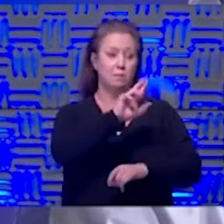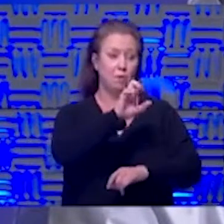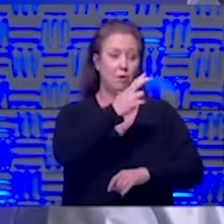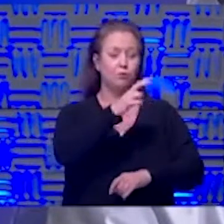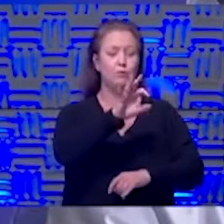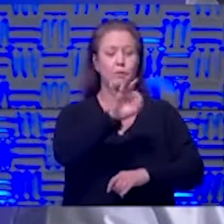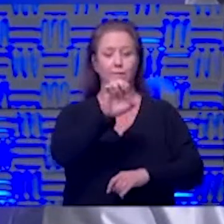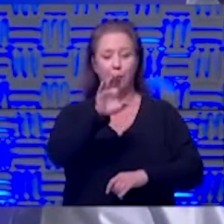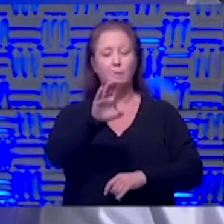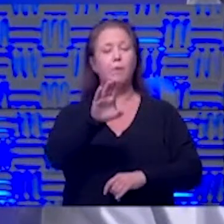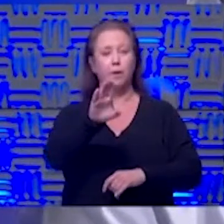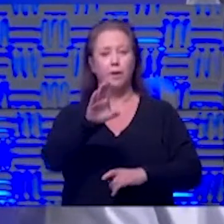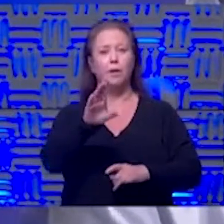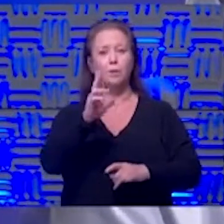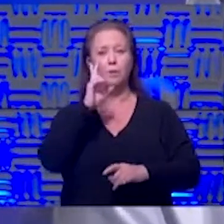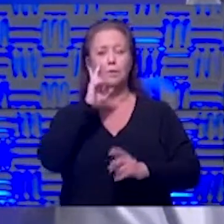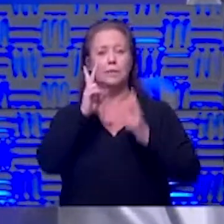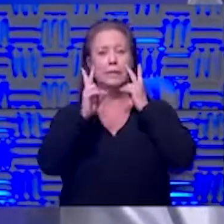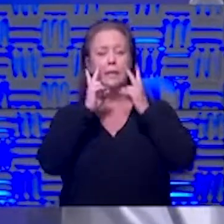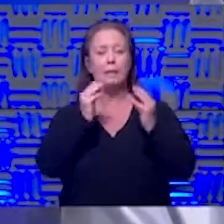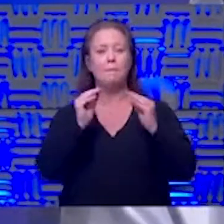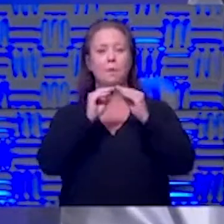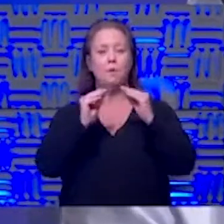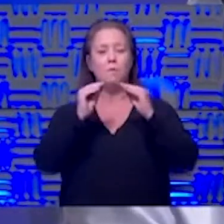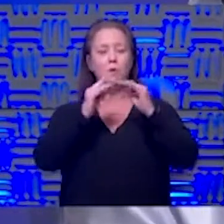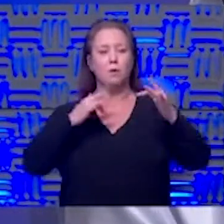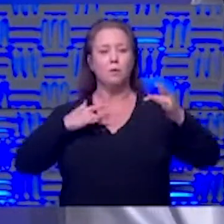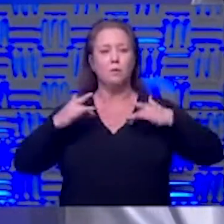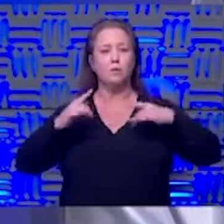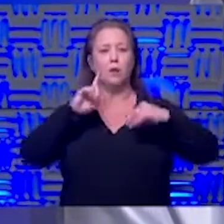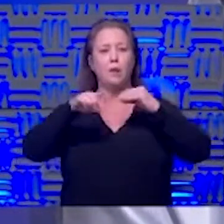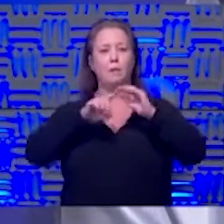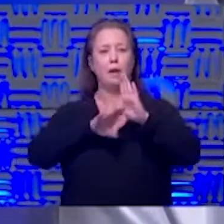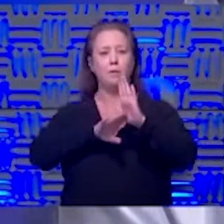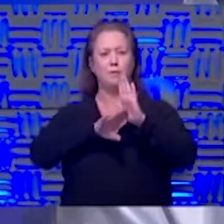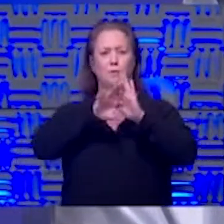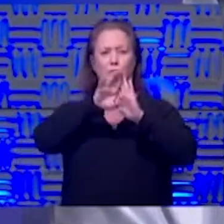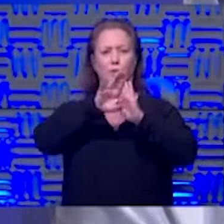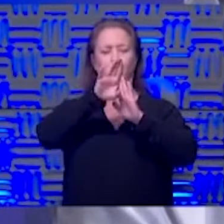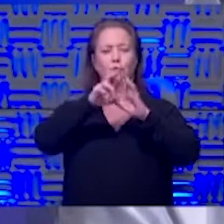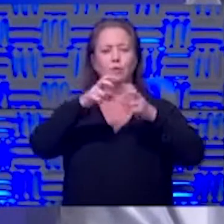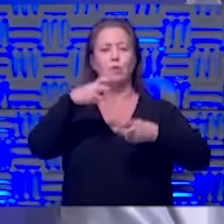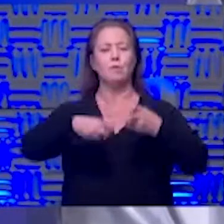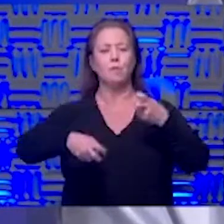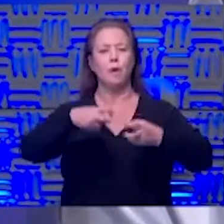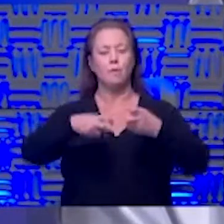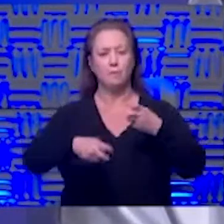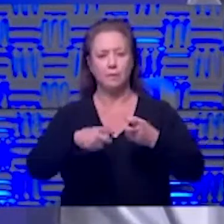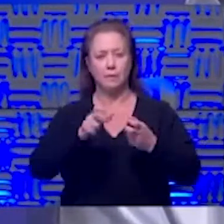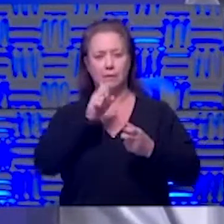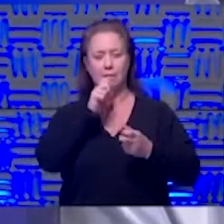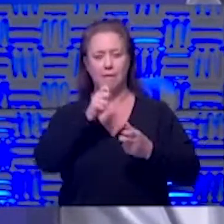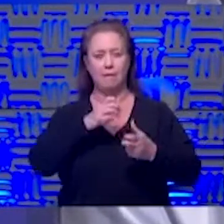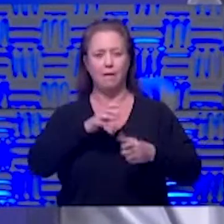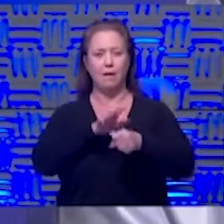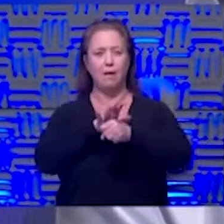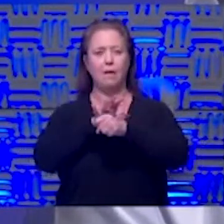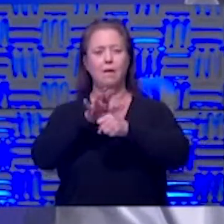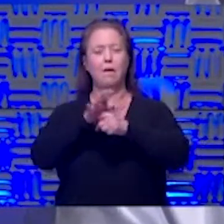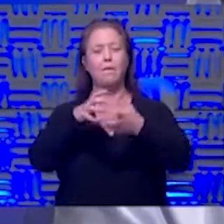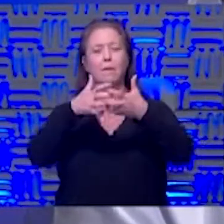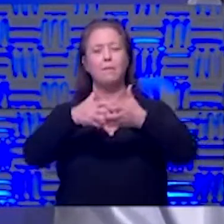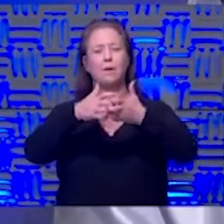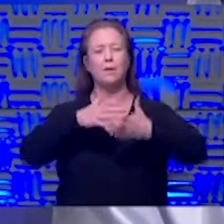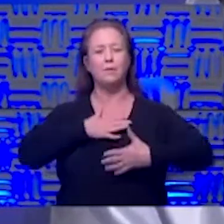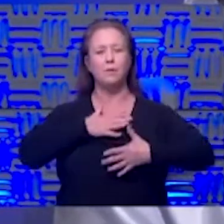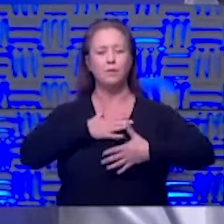February we are seeing more concerns about surge problems and lack of ventilators and hospital rooms